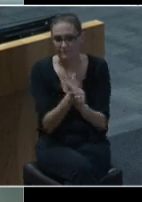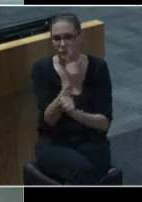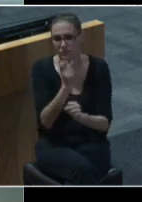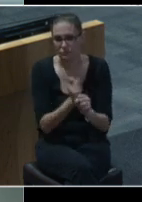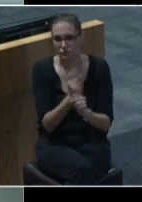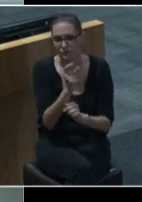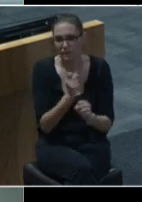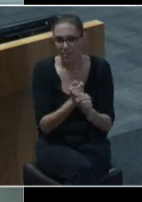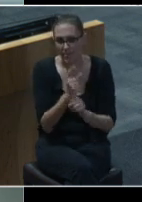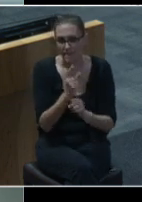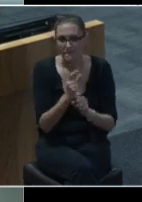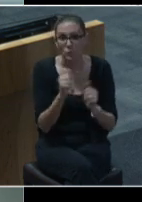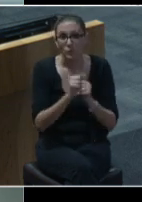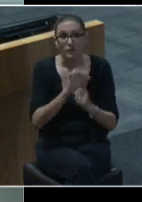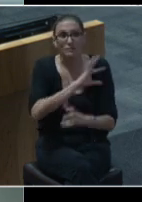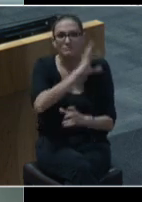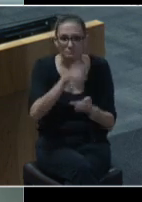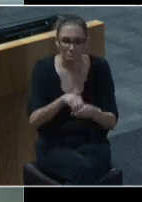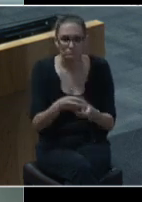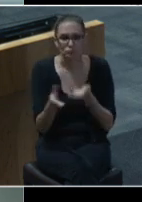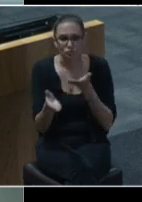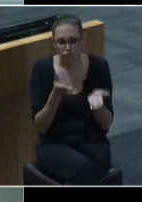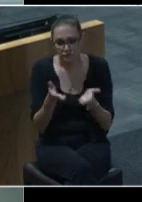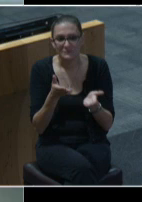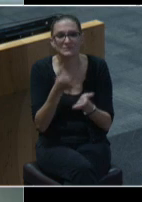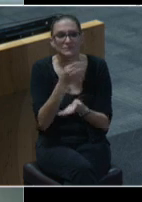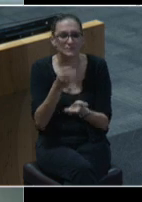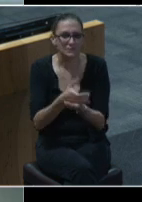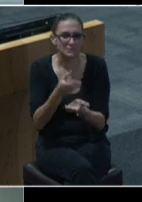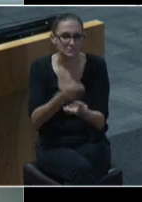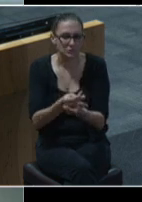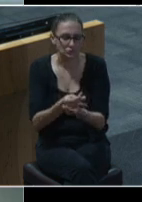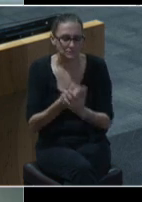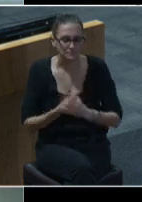with wraparound services and case management